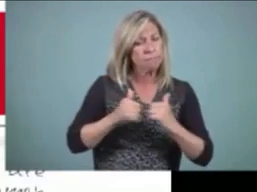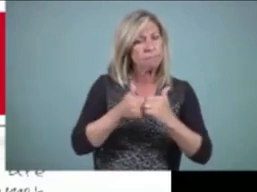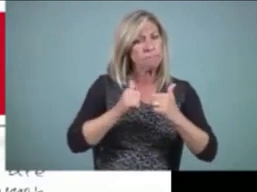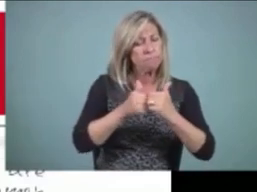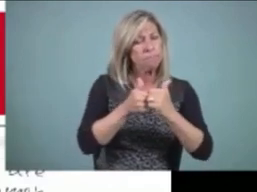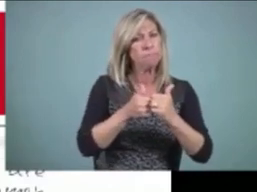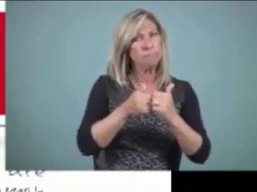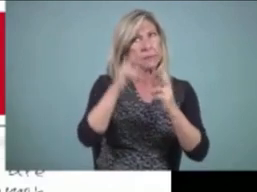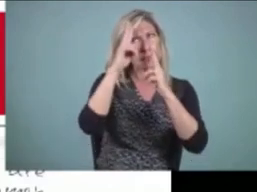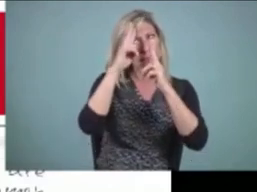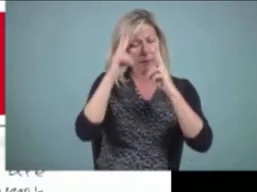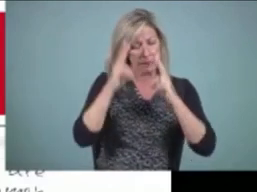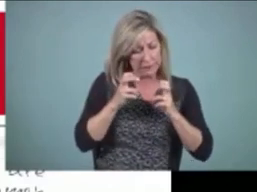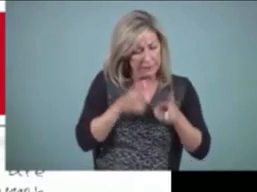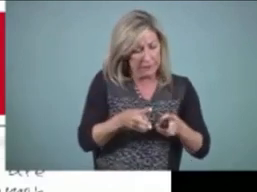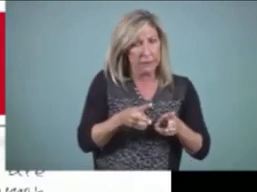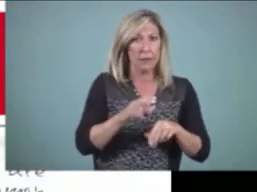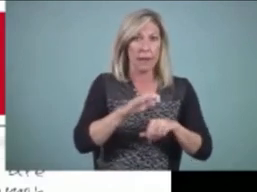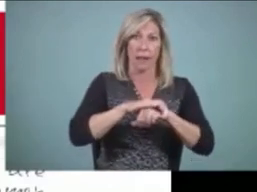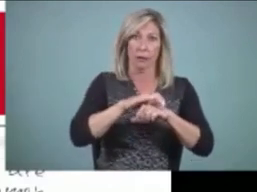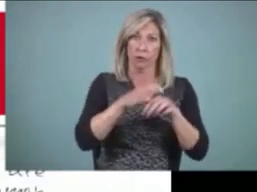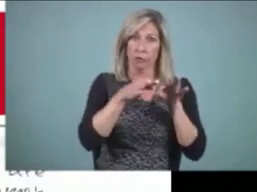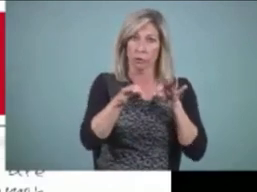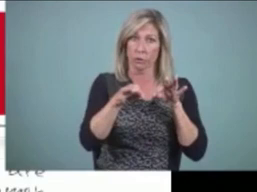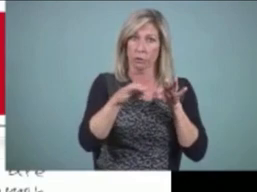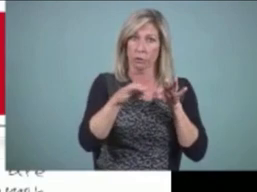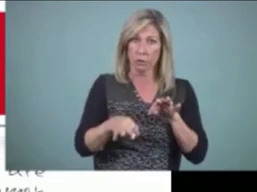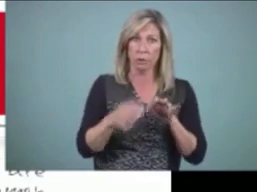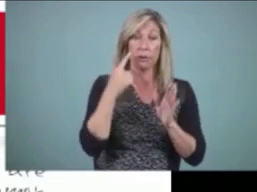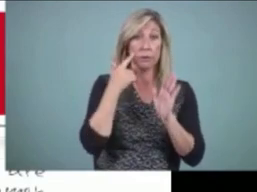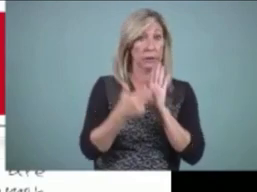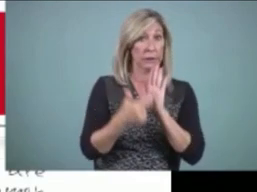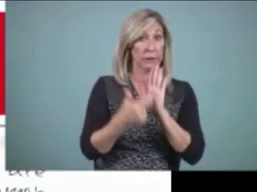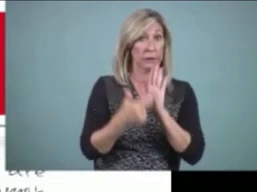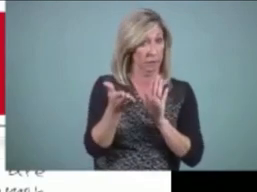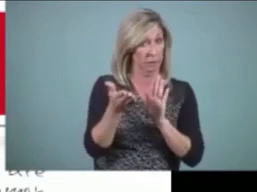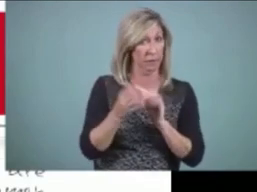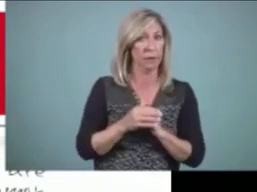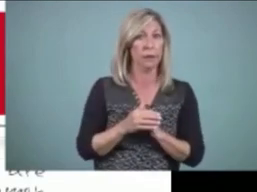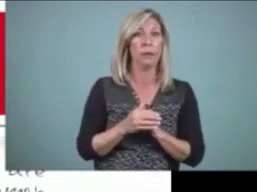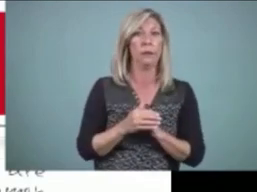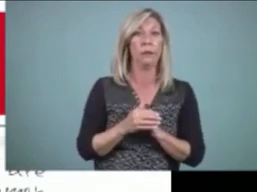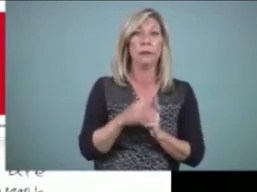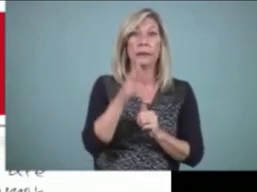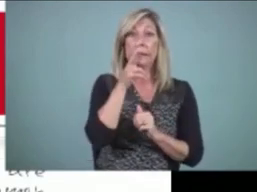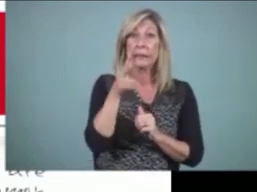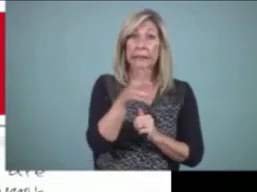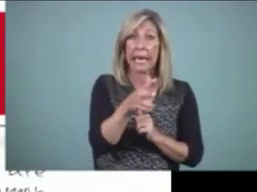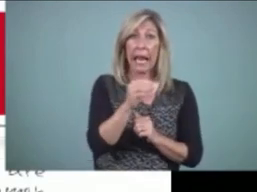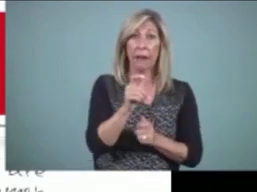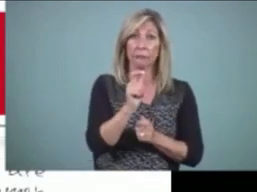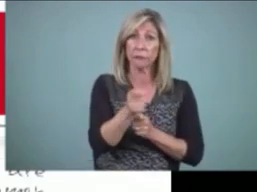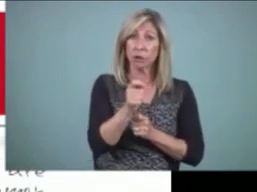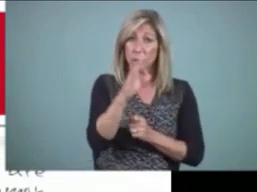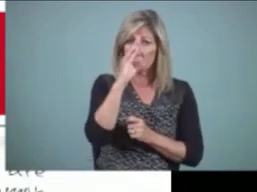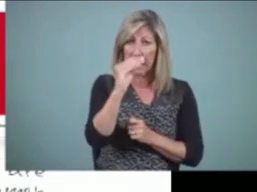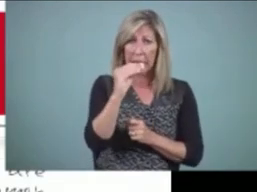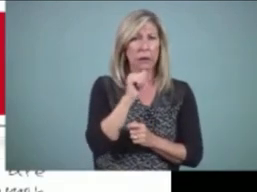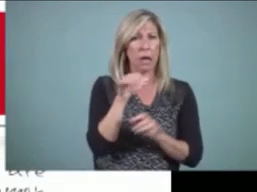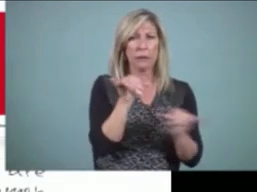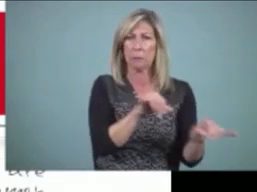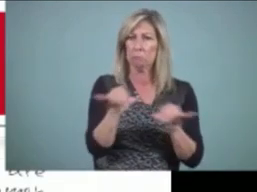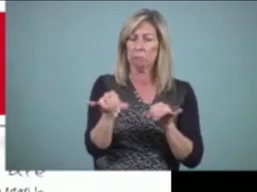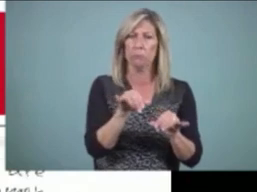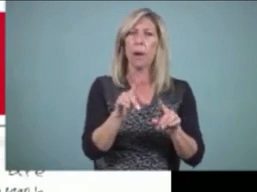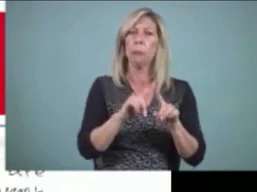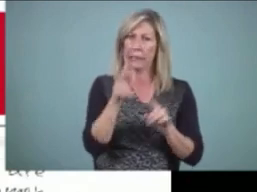on the page in correct English. Snakes and fishmen are not similar, but snake and fishmen are in competition. They try to